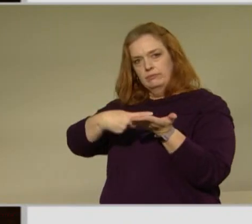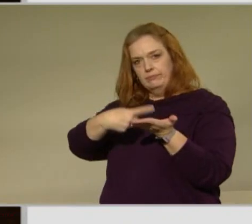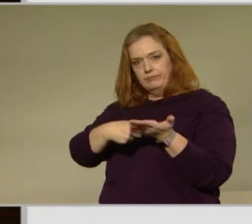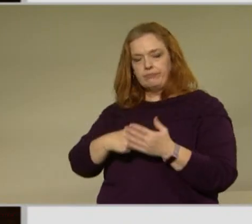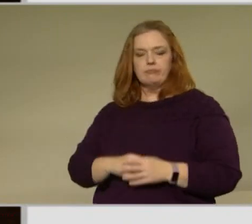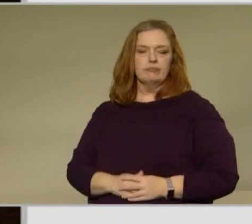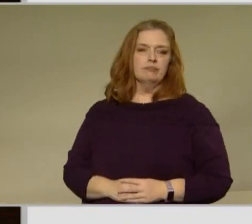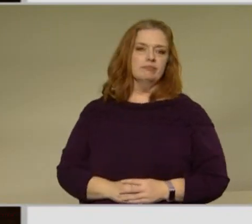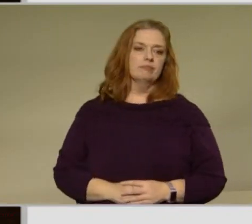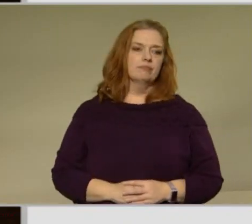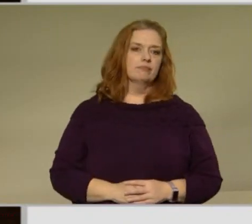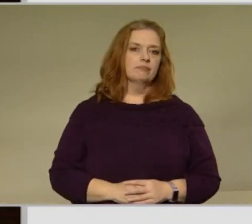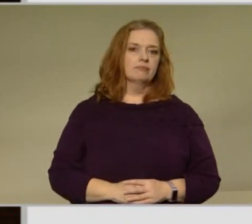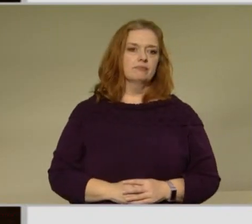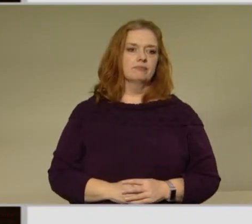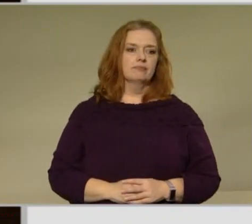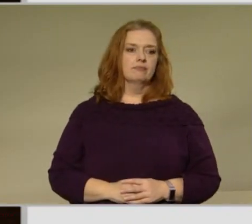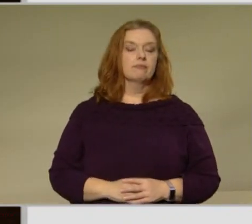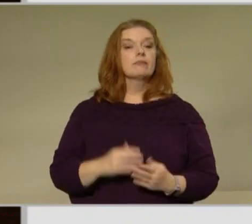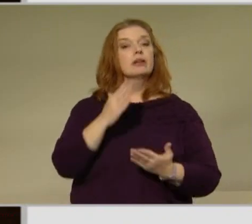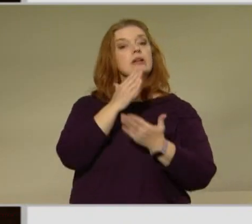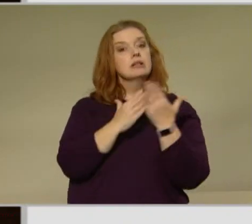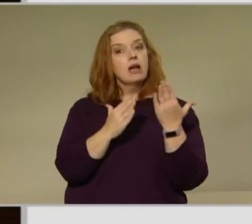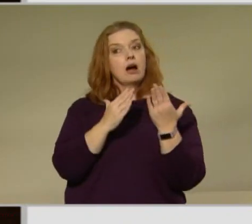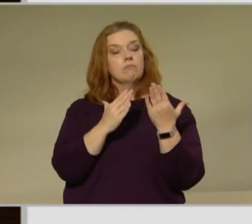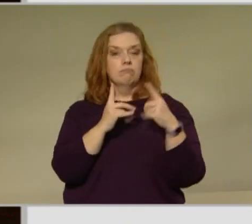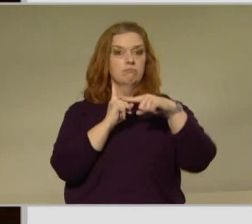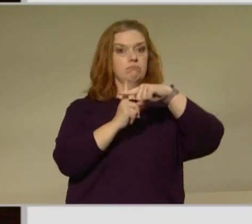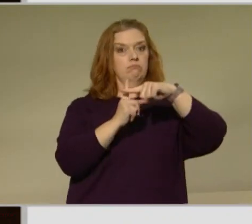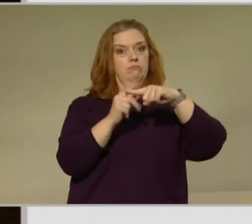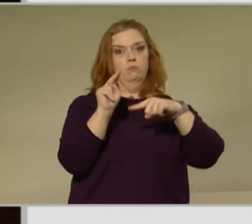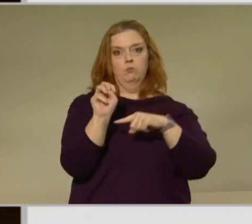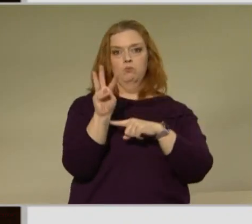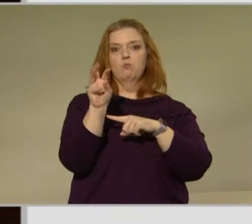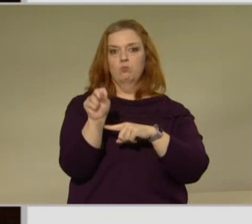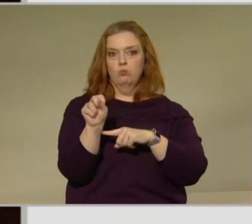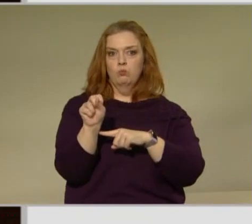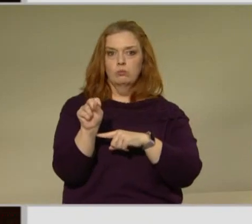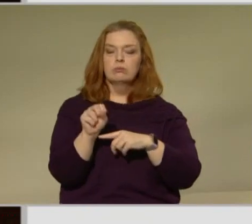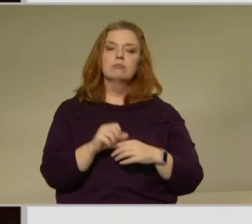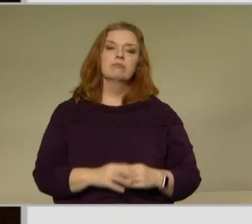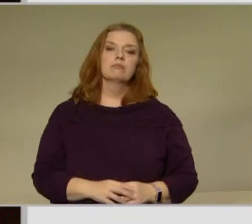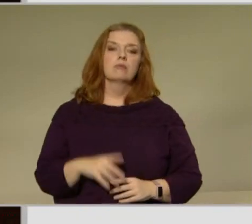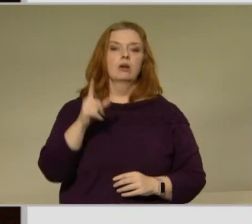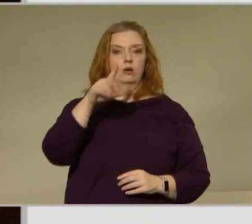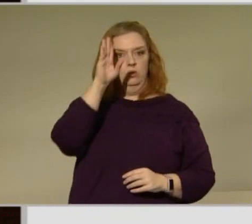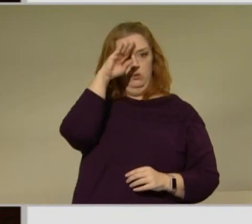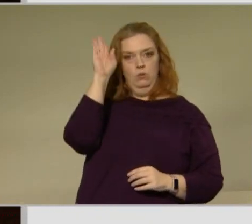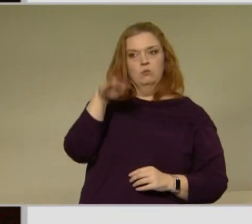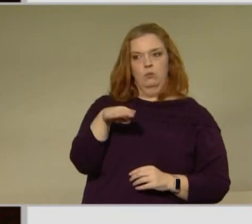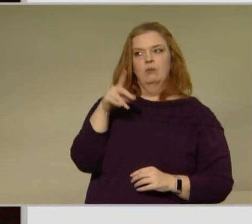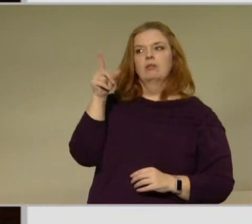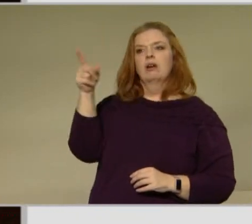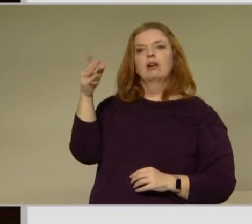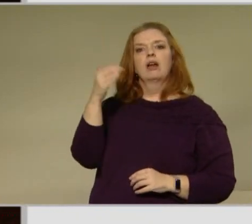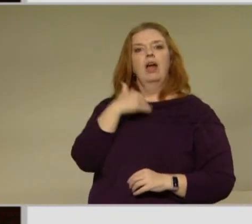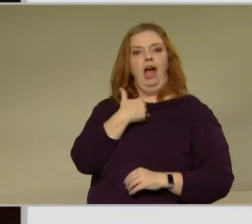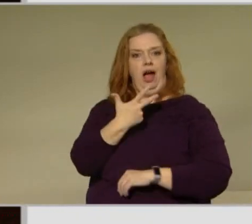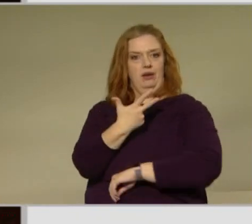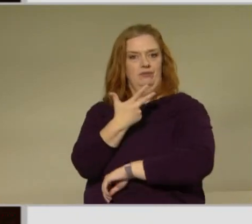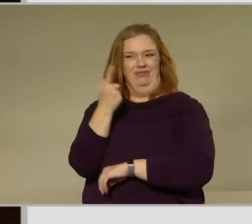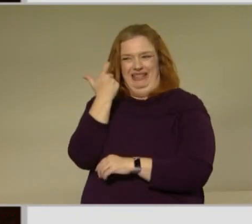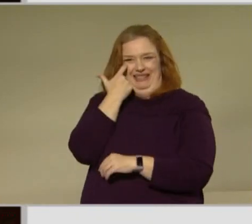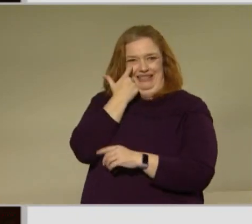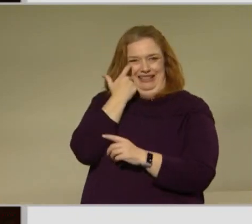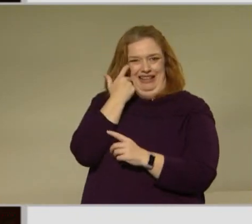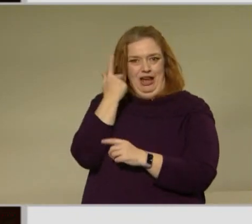One is that some hopeful news one is you you're aware that there is a vaccine for which very good news was